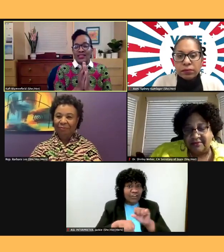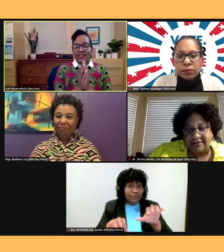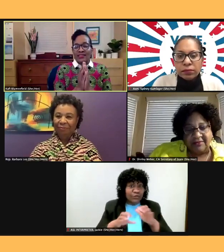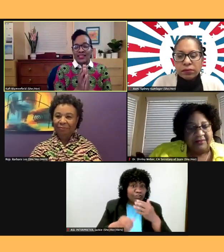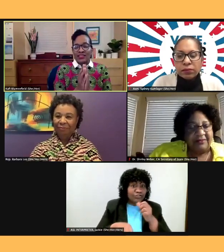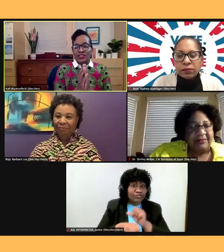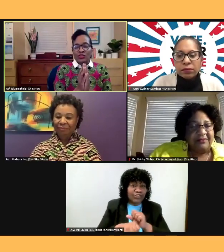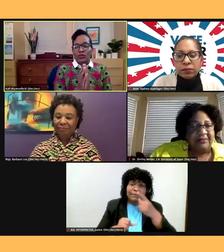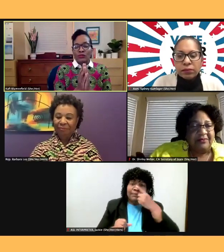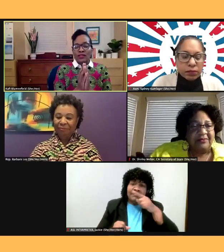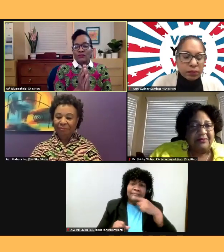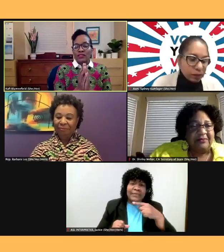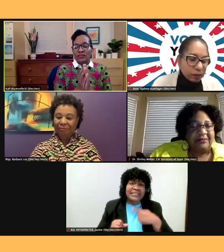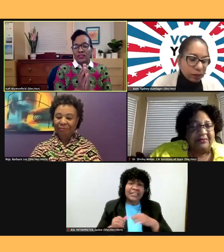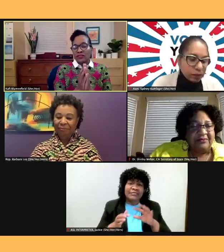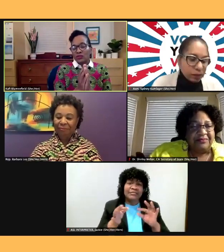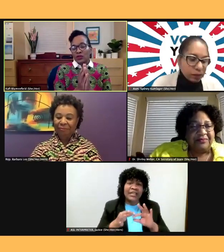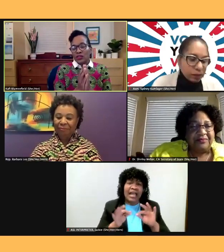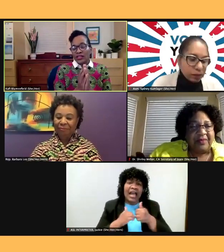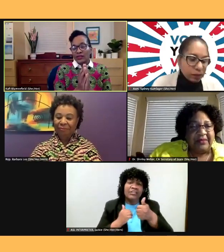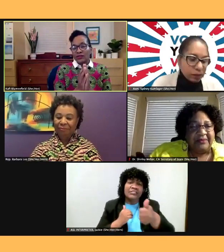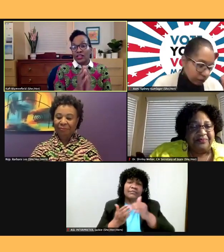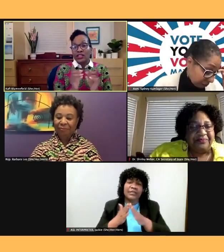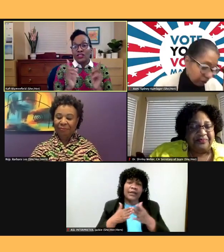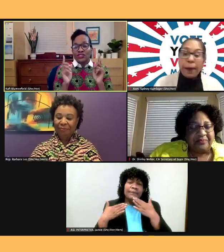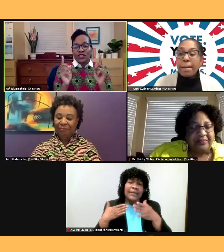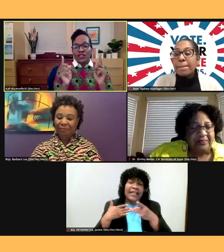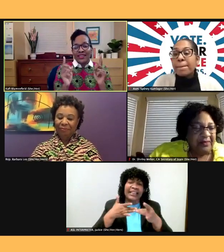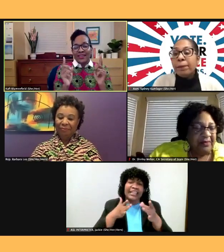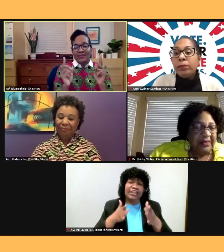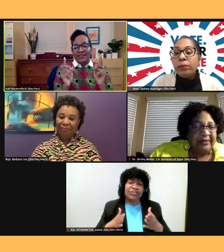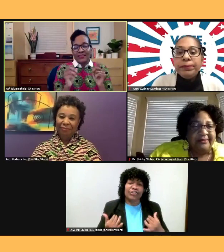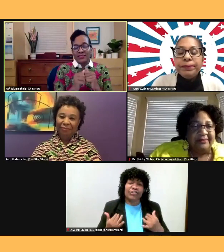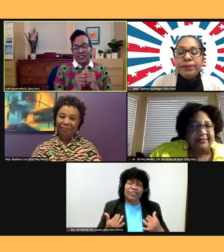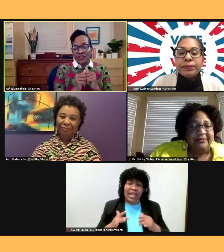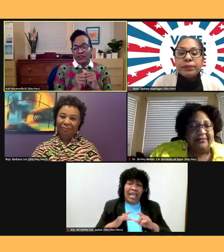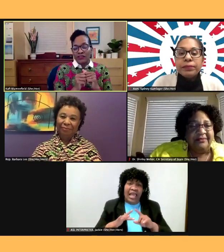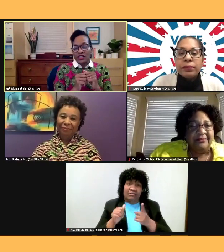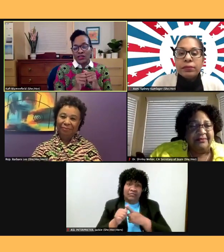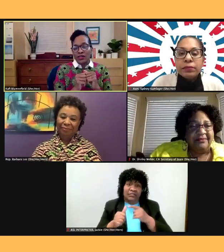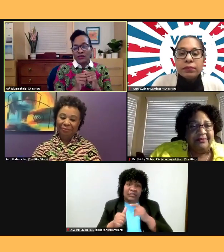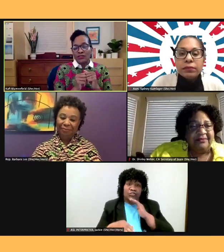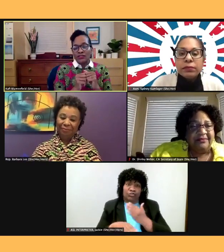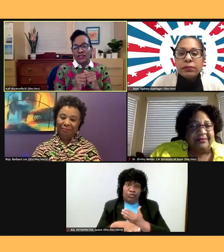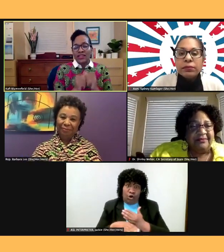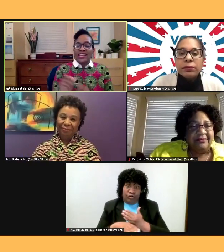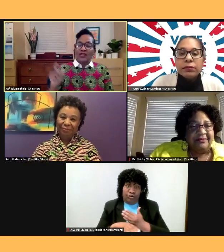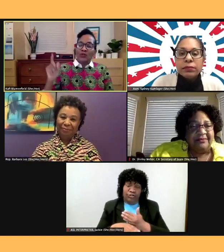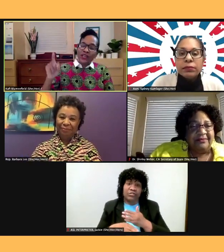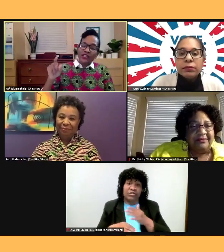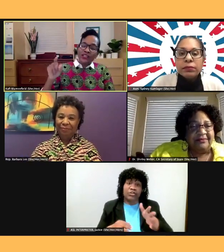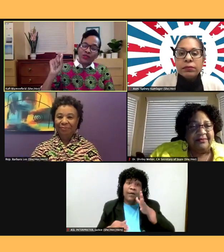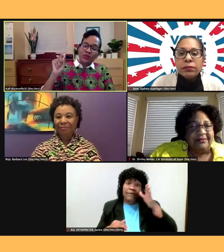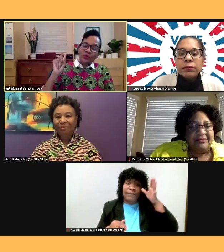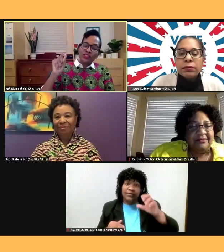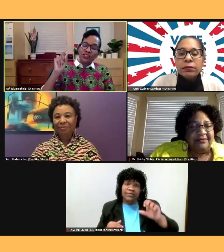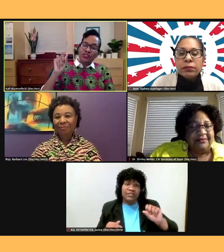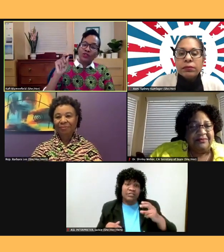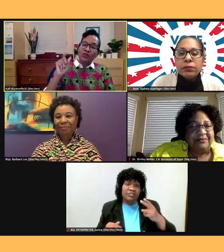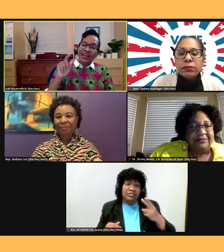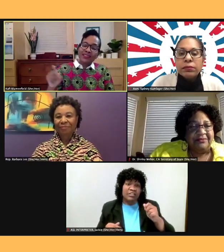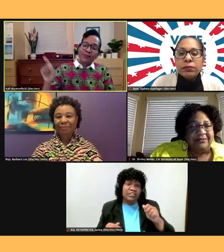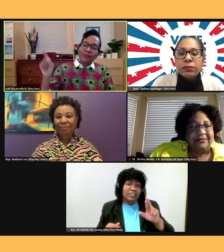your becoming the leader you are now, starting out as a daughter of sharecroppers and what you wish you knew at the